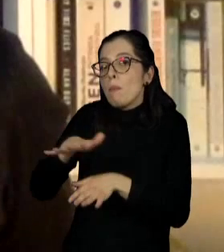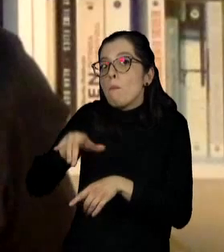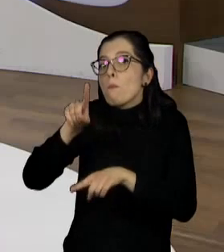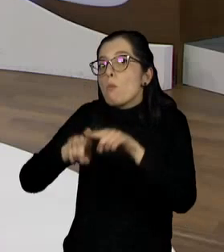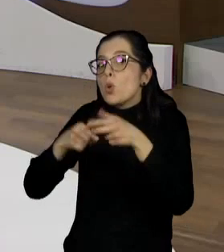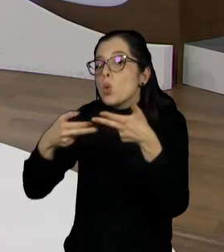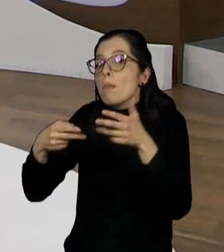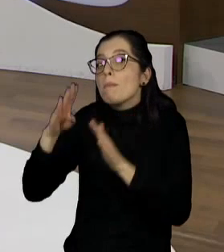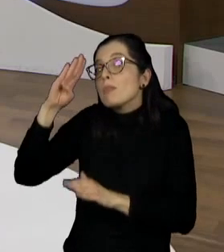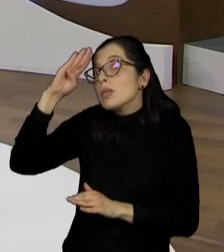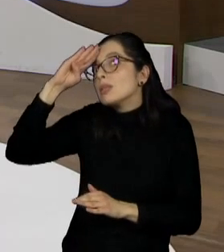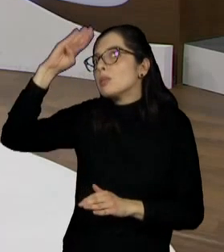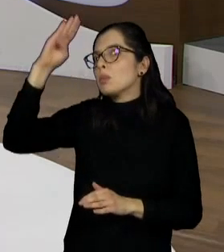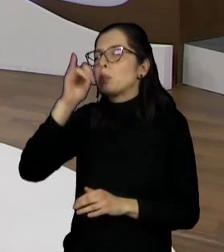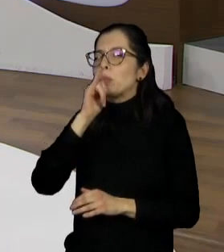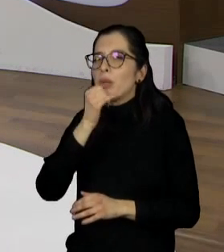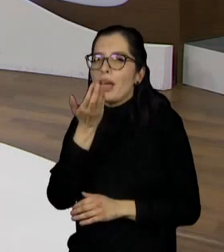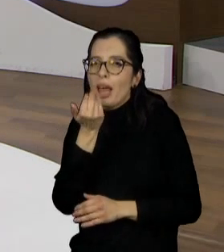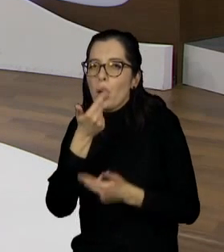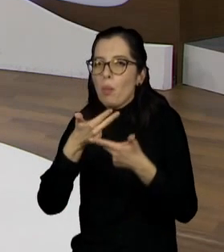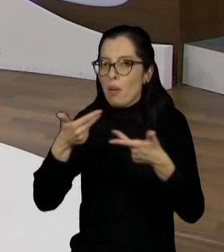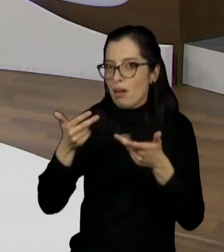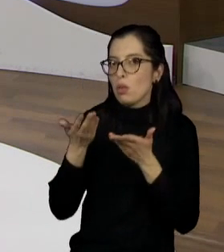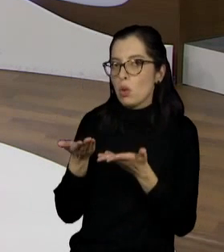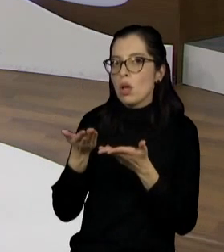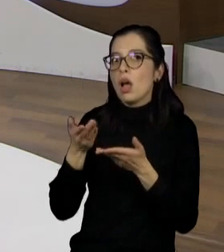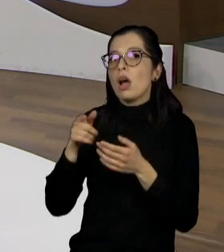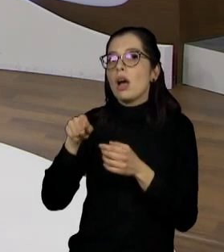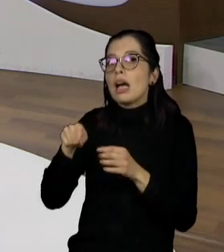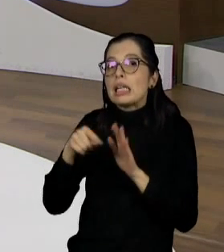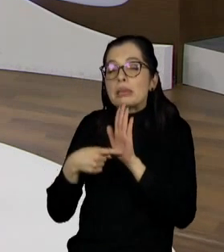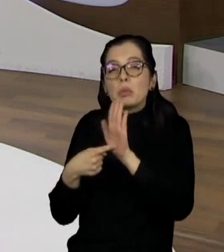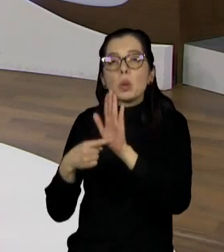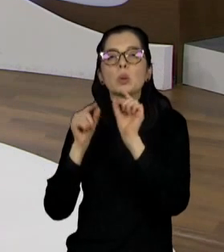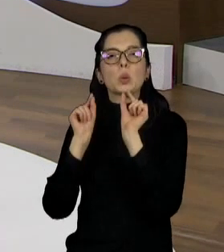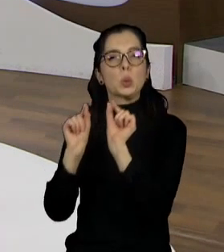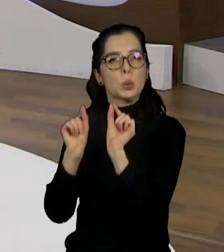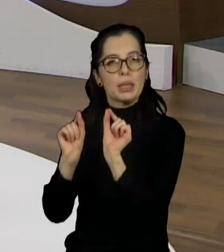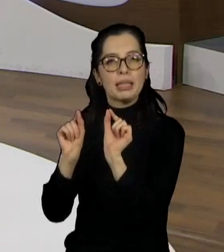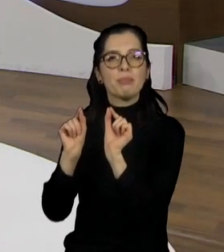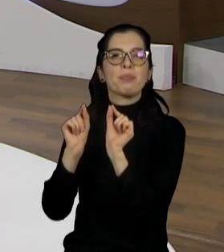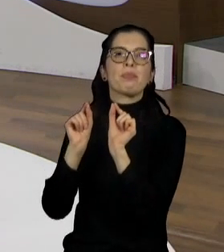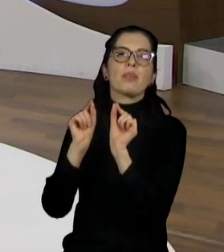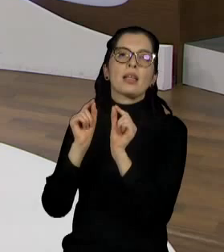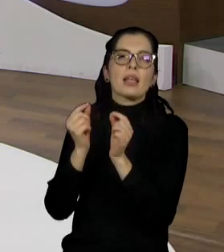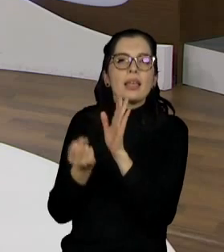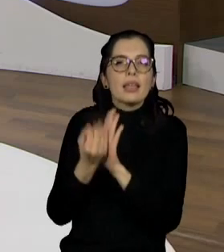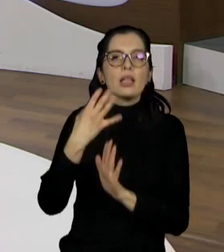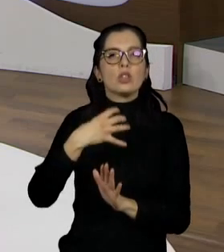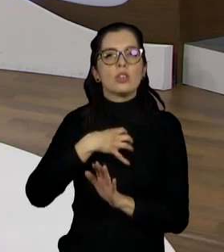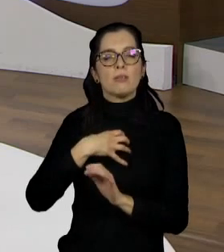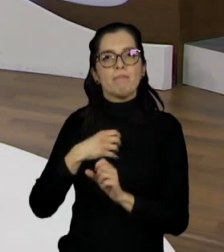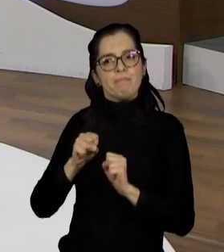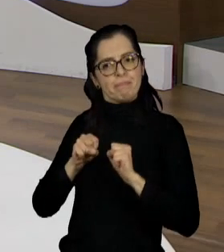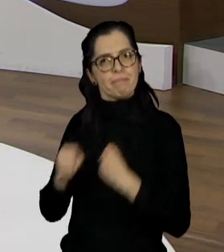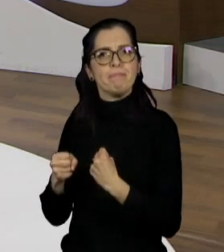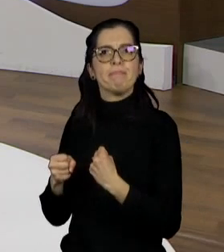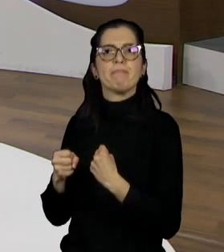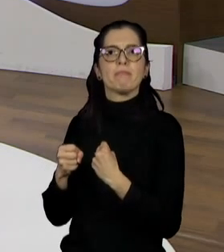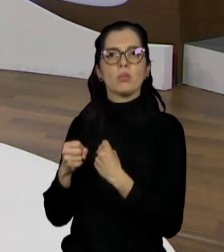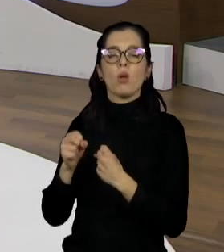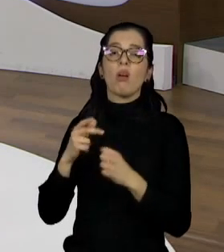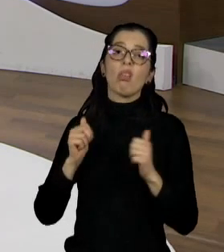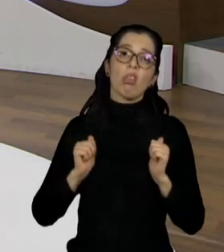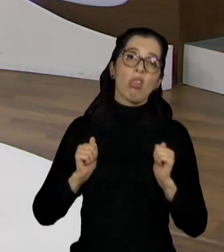essential goods and one of the compromises that you have to make in order to create resilience or slack